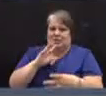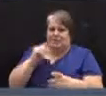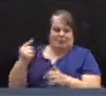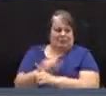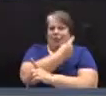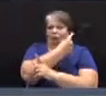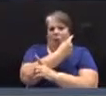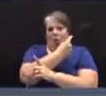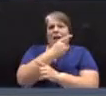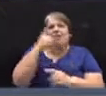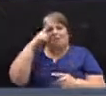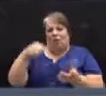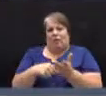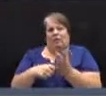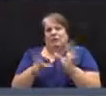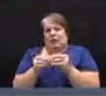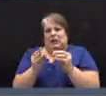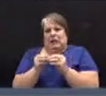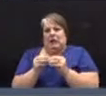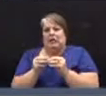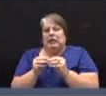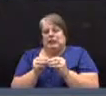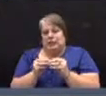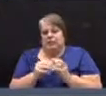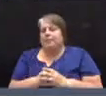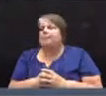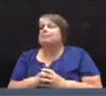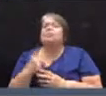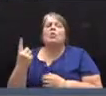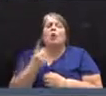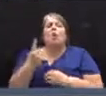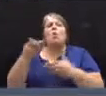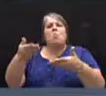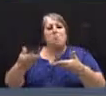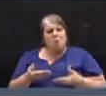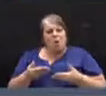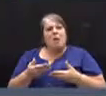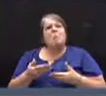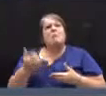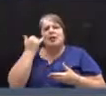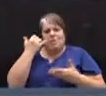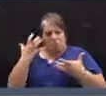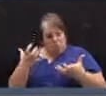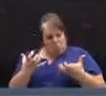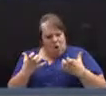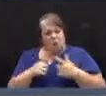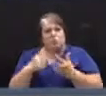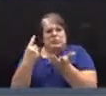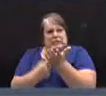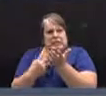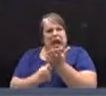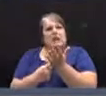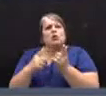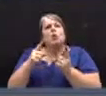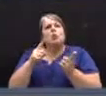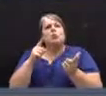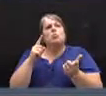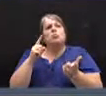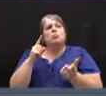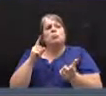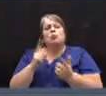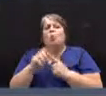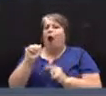meeting. You are always welcome, should you wish to discuss it, to appeal the